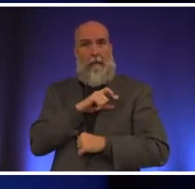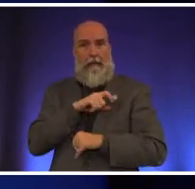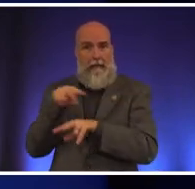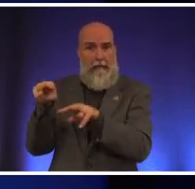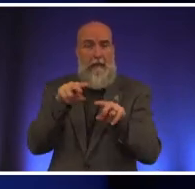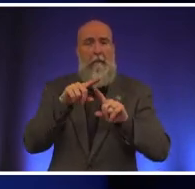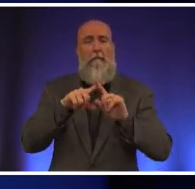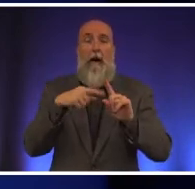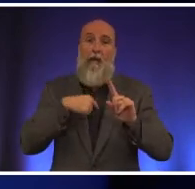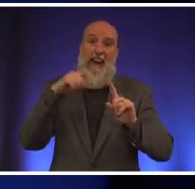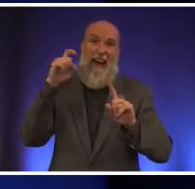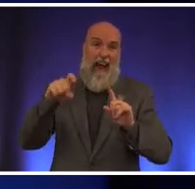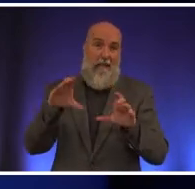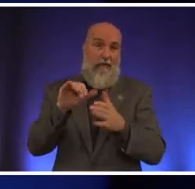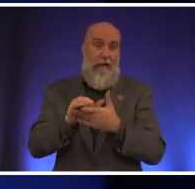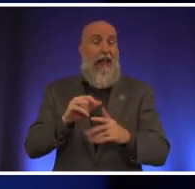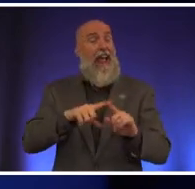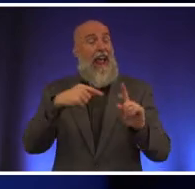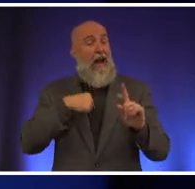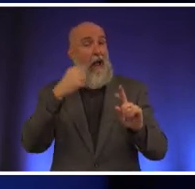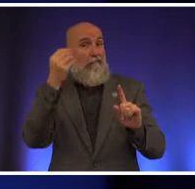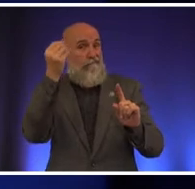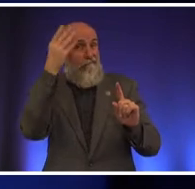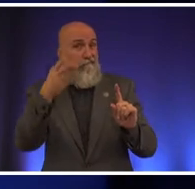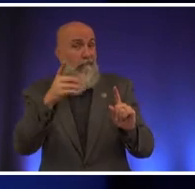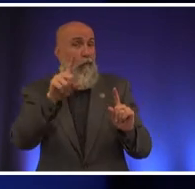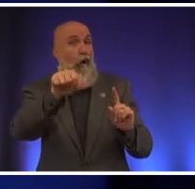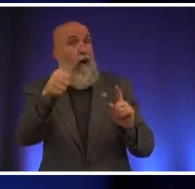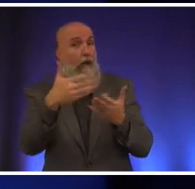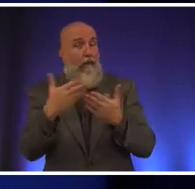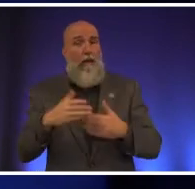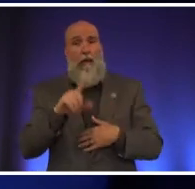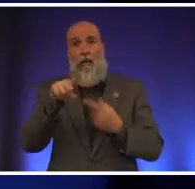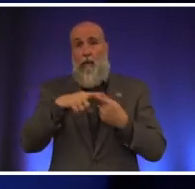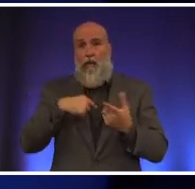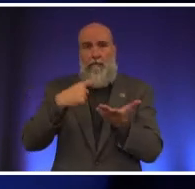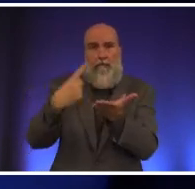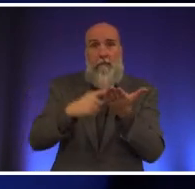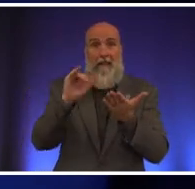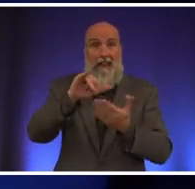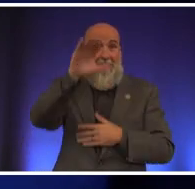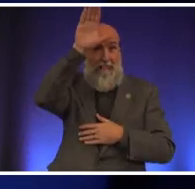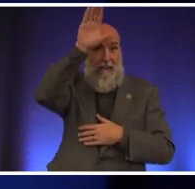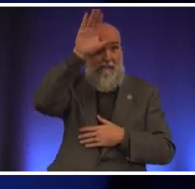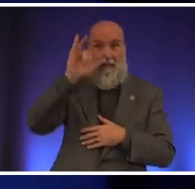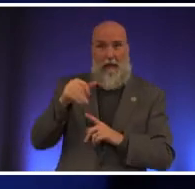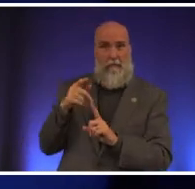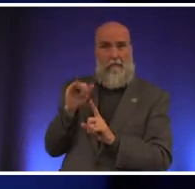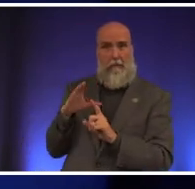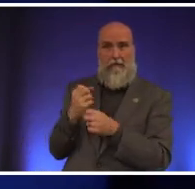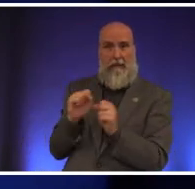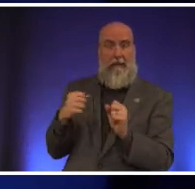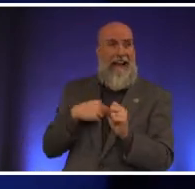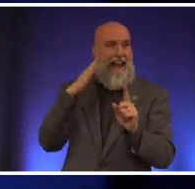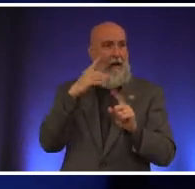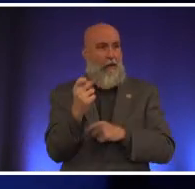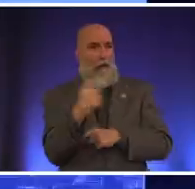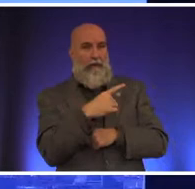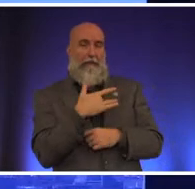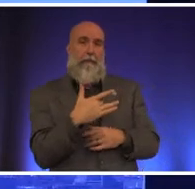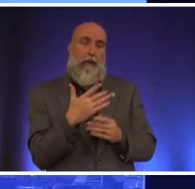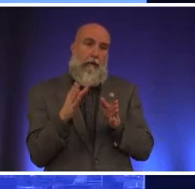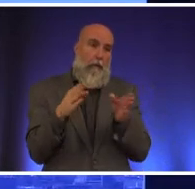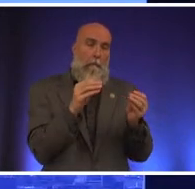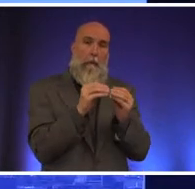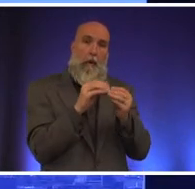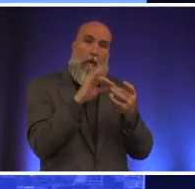that and and and i will mention one other thing when we talk about things like fire that's a public safety anyway i know the question tended to be more